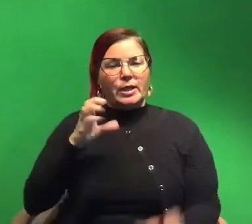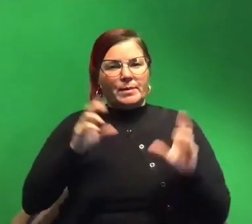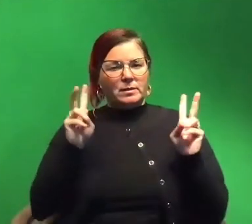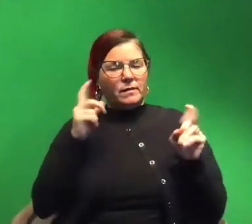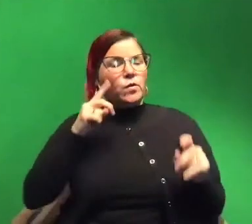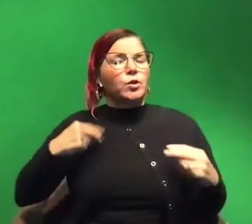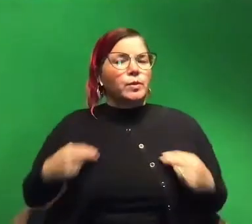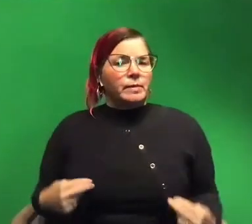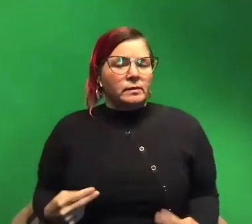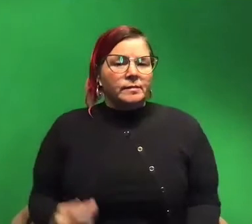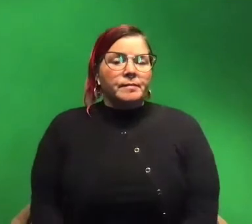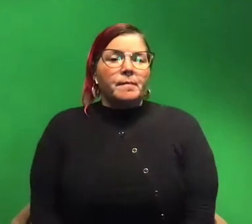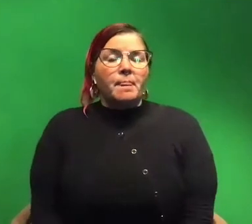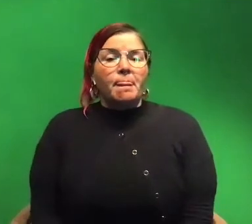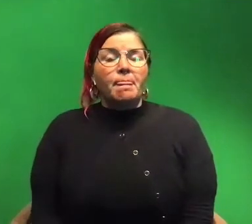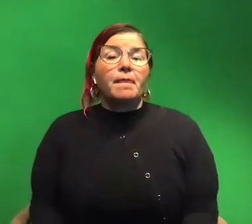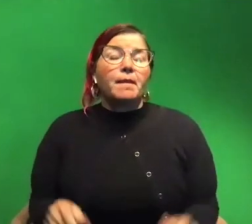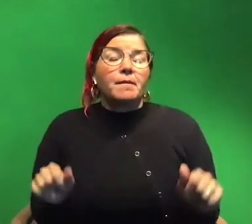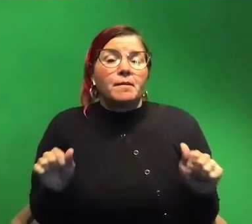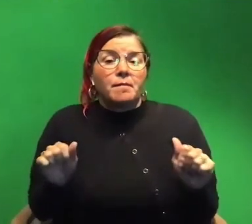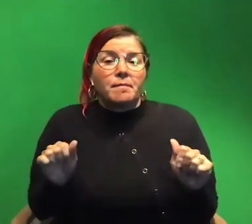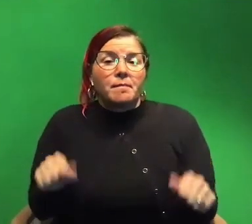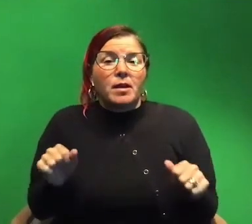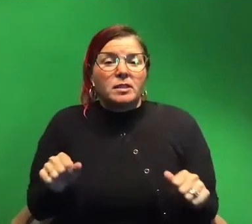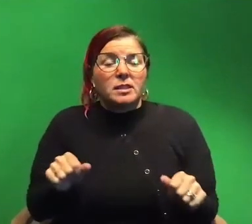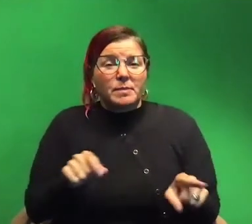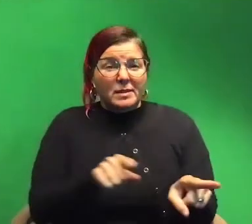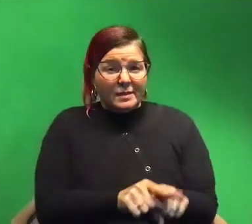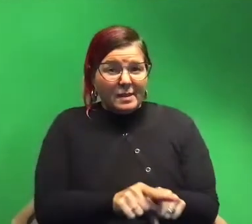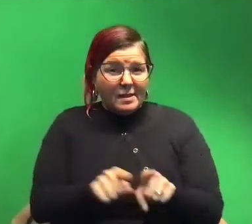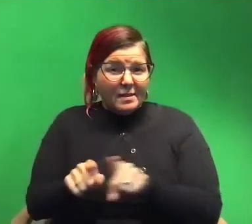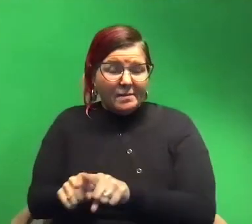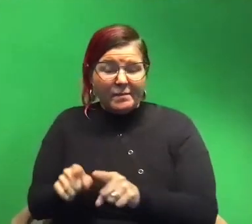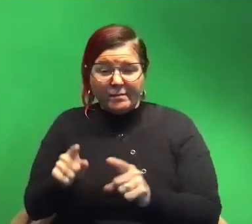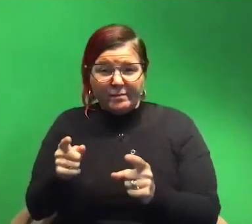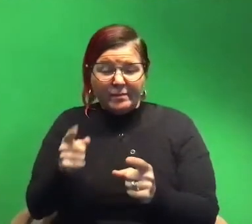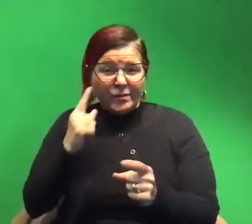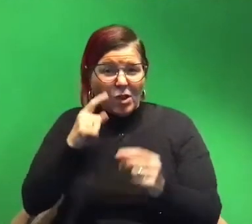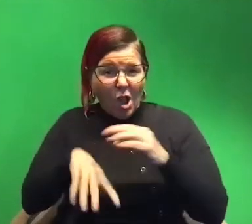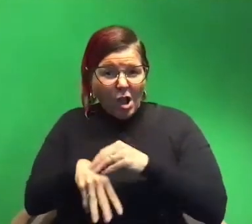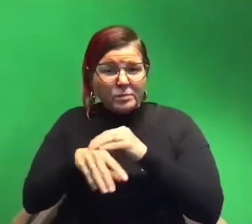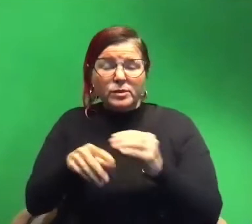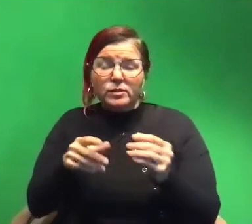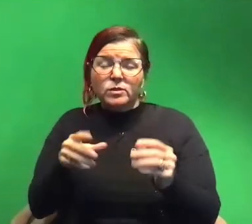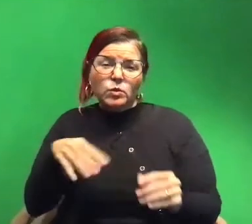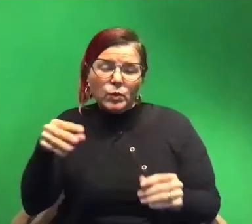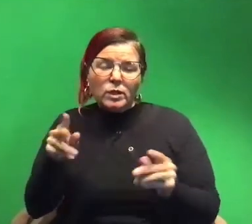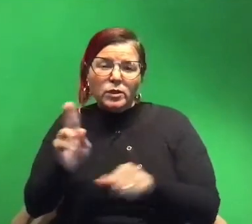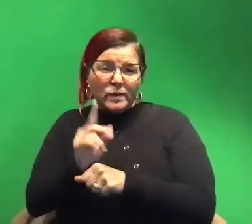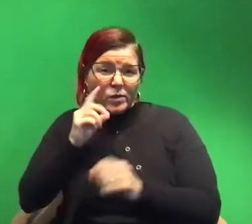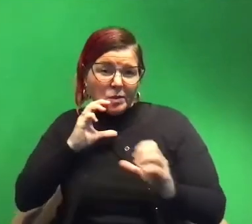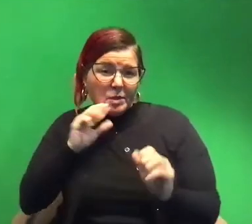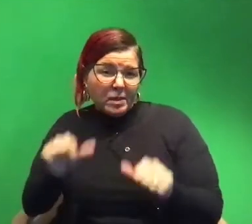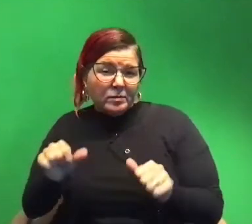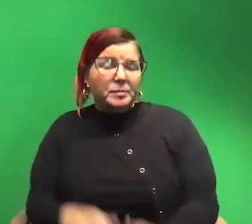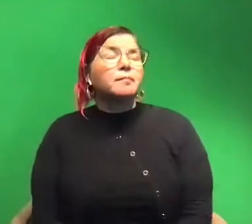Um and it's possible that those could also be used for communication within our squid as well. Super